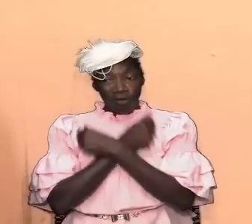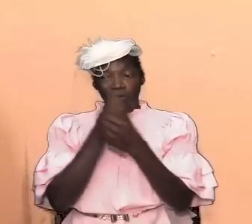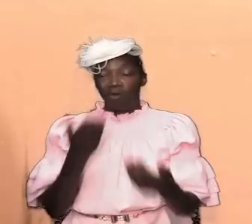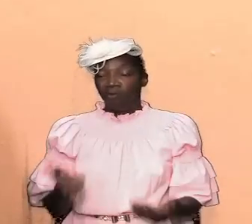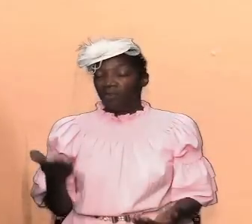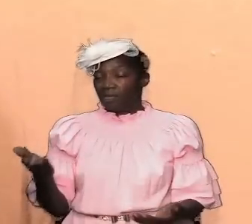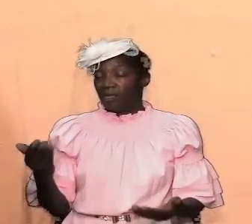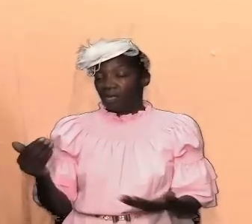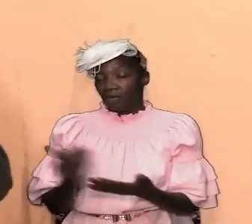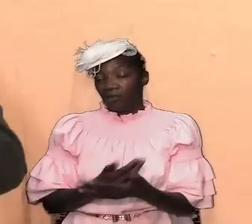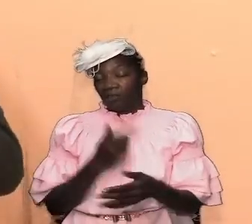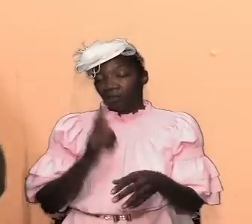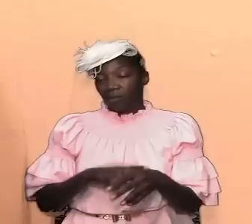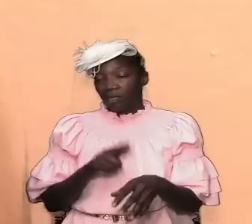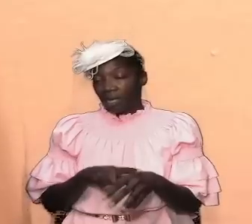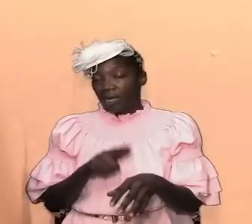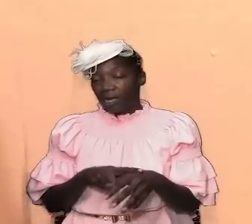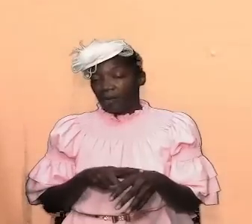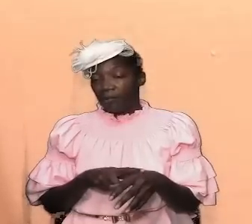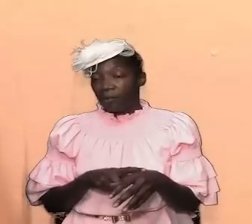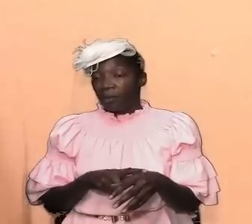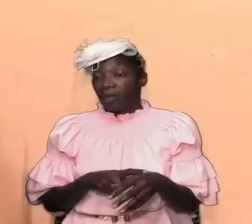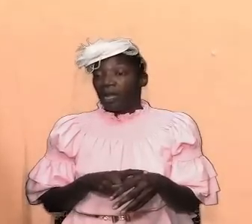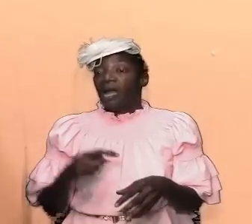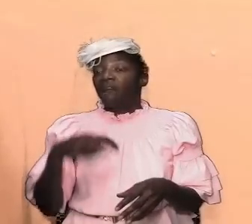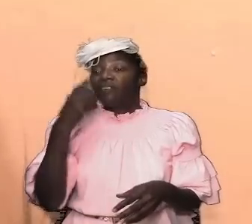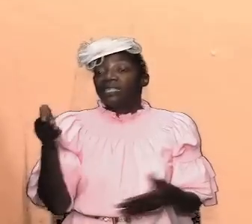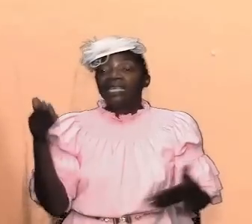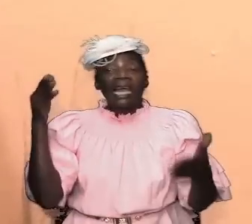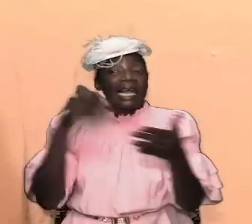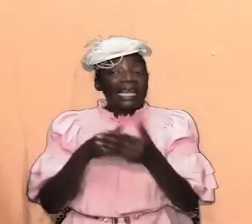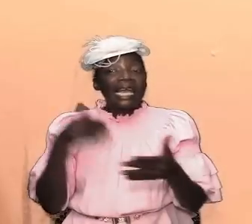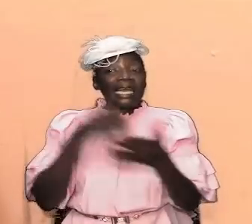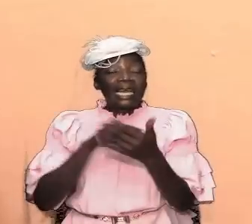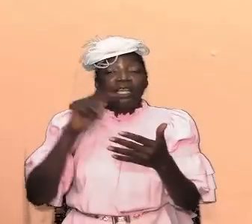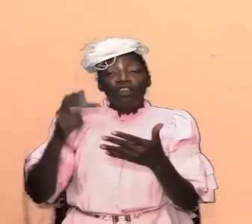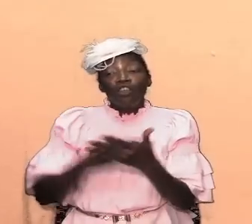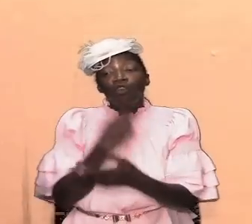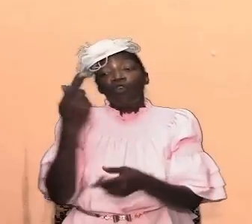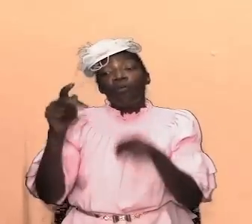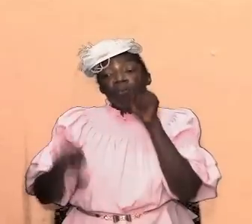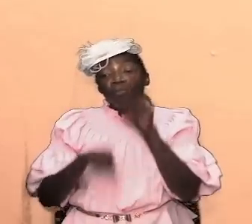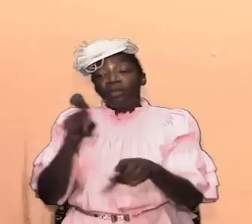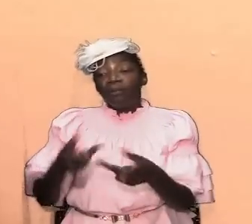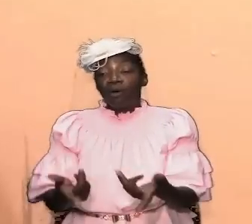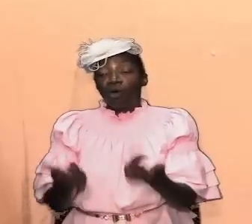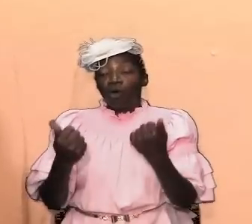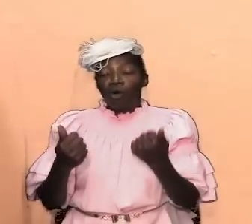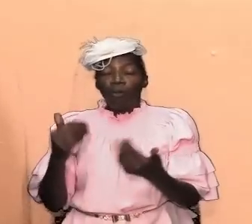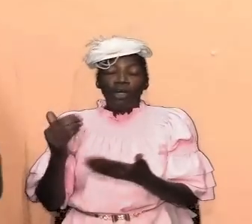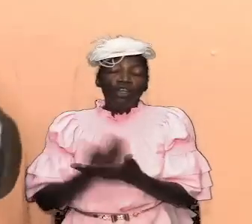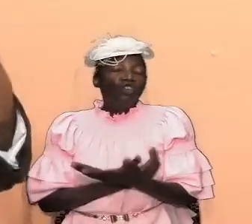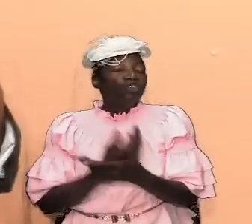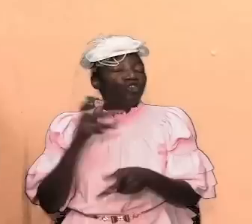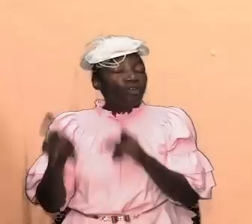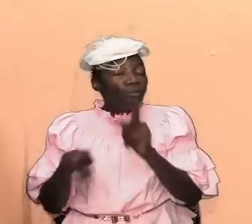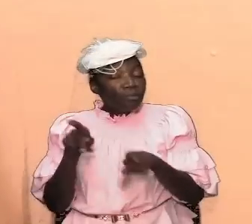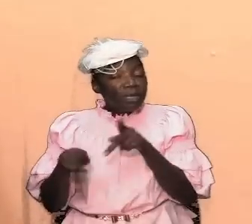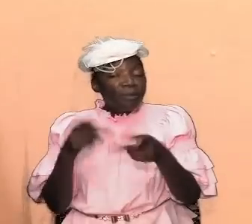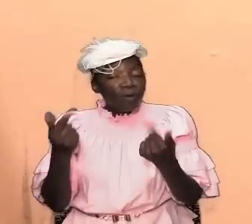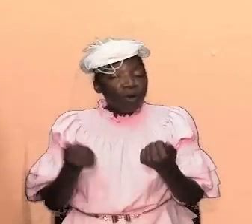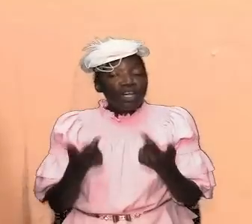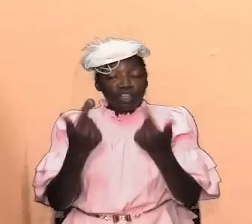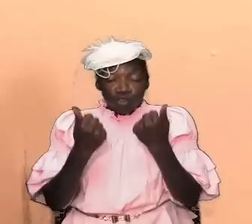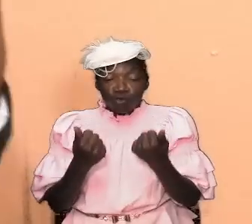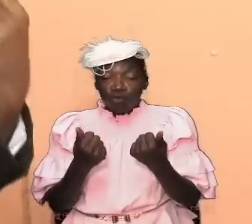to restate these things new people come and some would have waned and so forth but i want us to